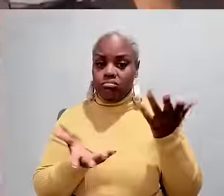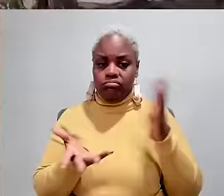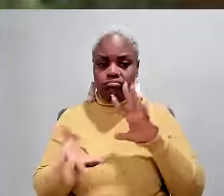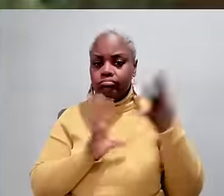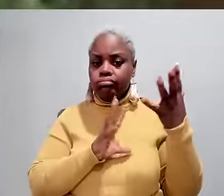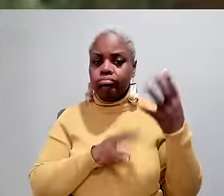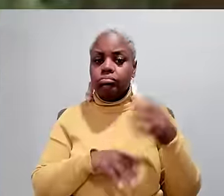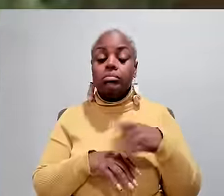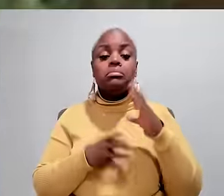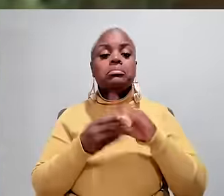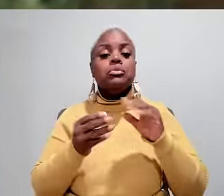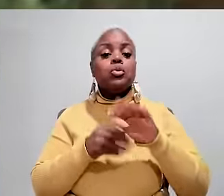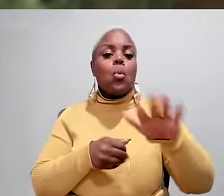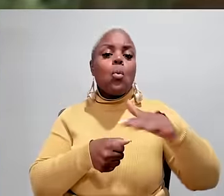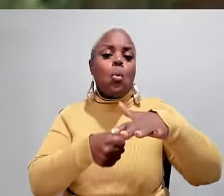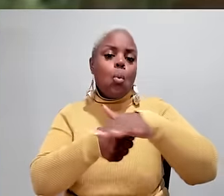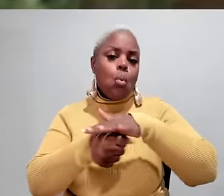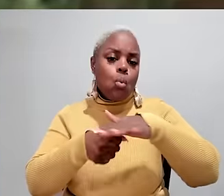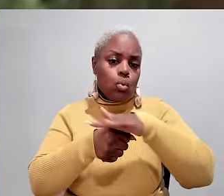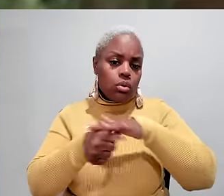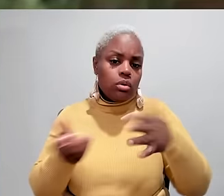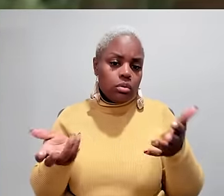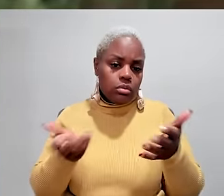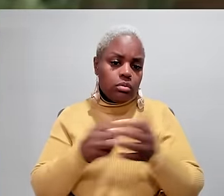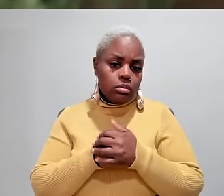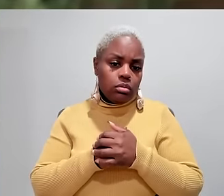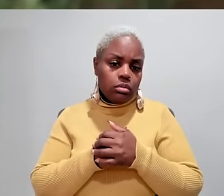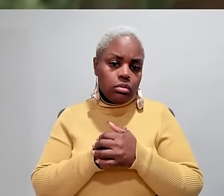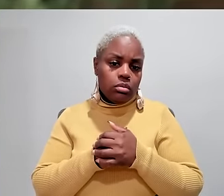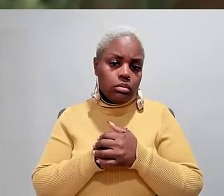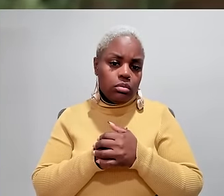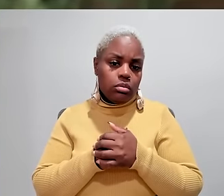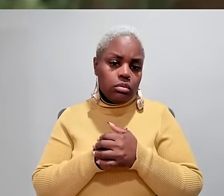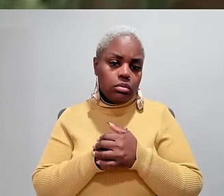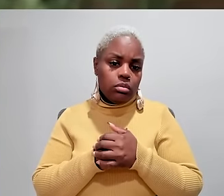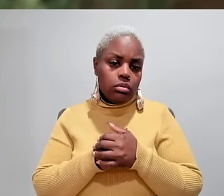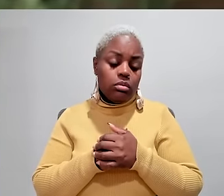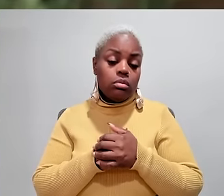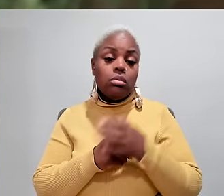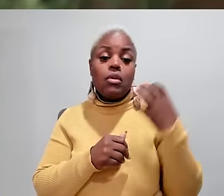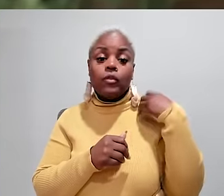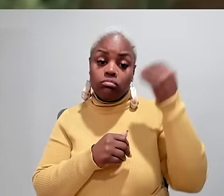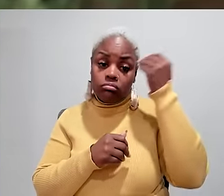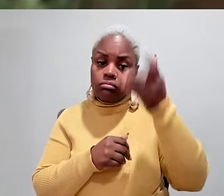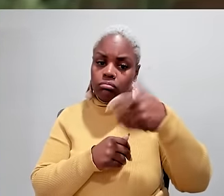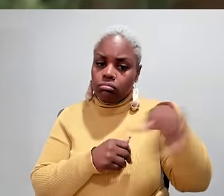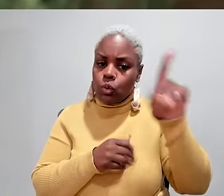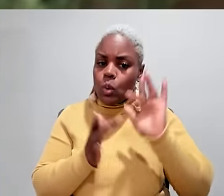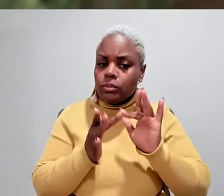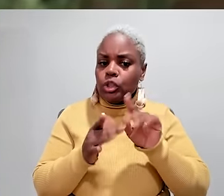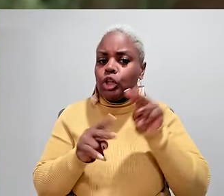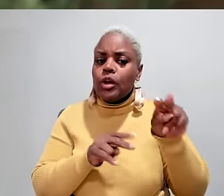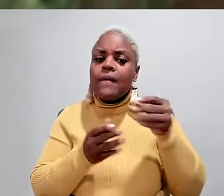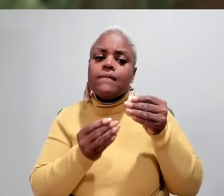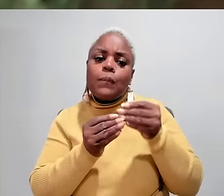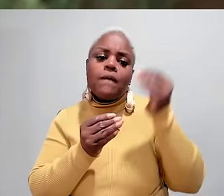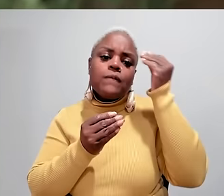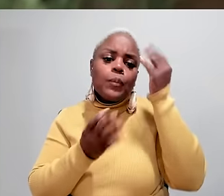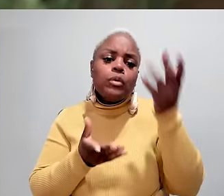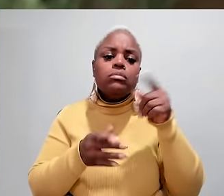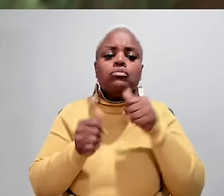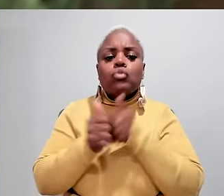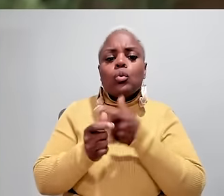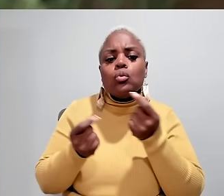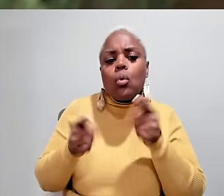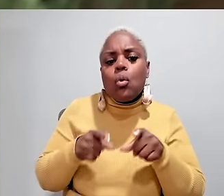TAYLOR getting even access to information is a hurdle. Let's say your local officials tell you, go on our website to find